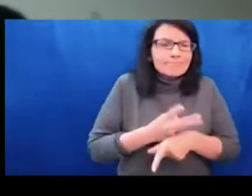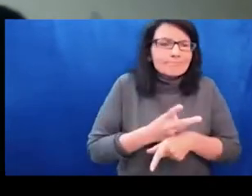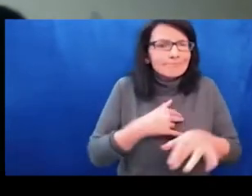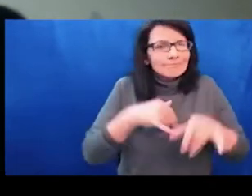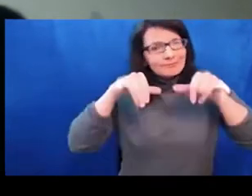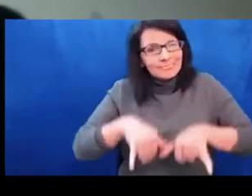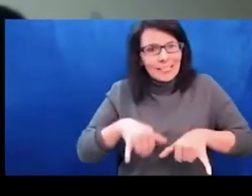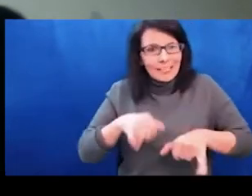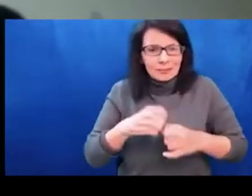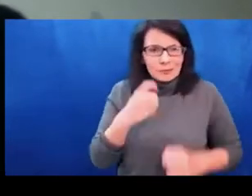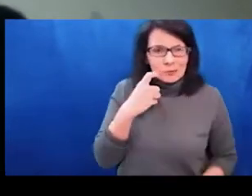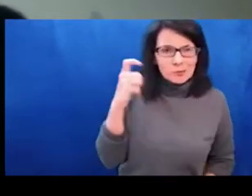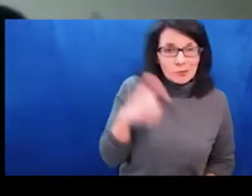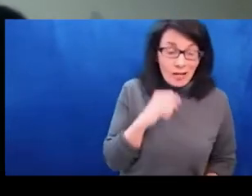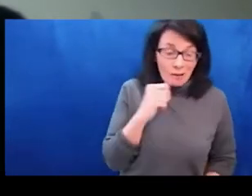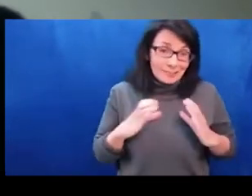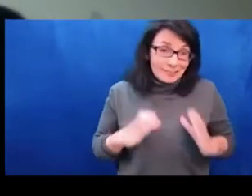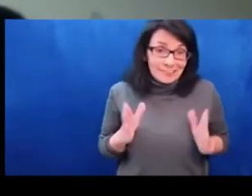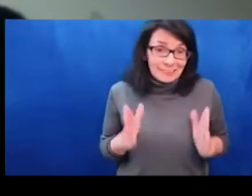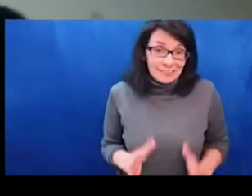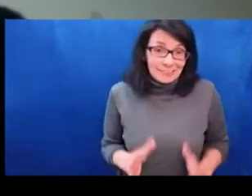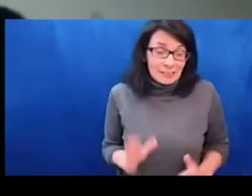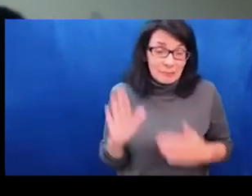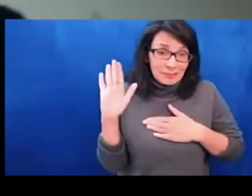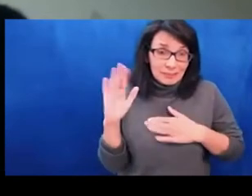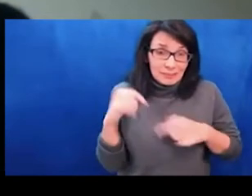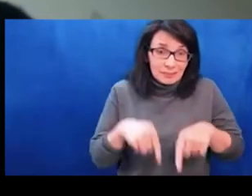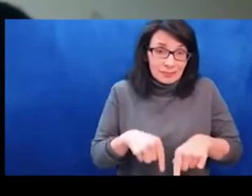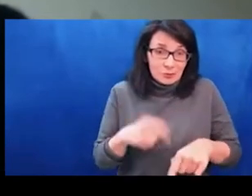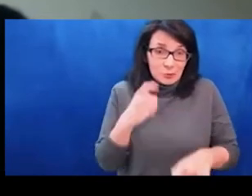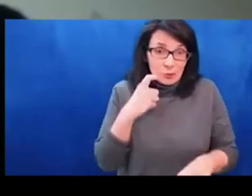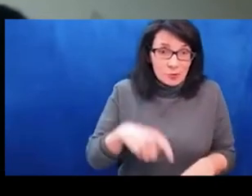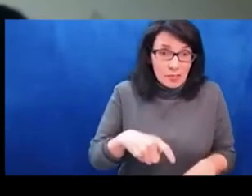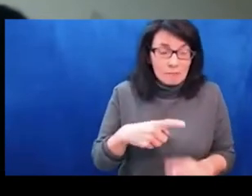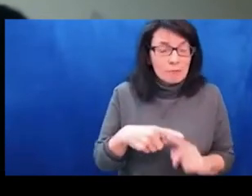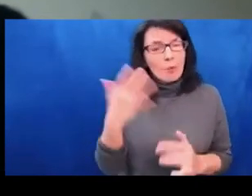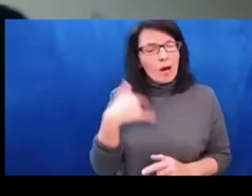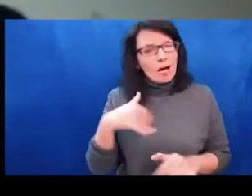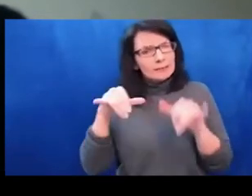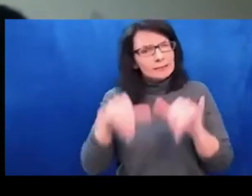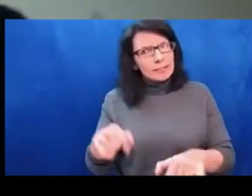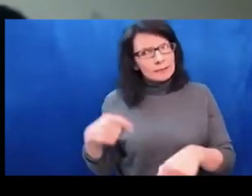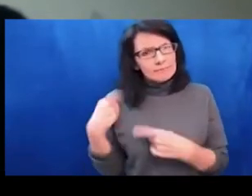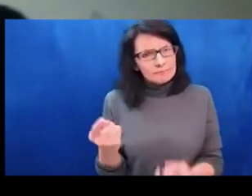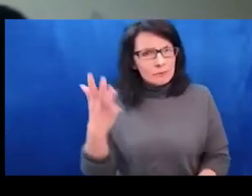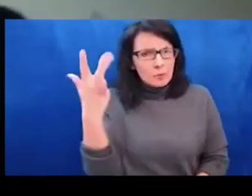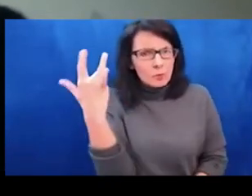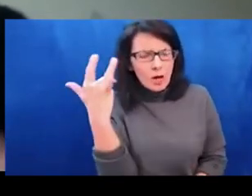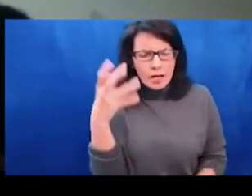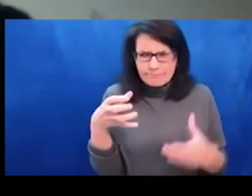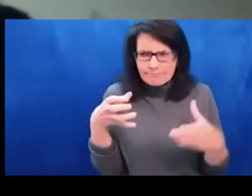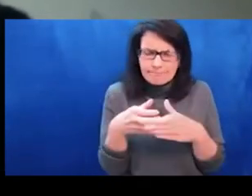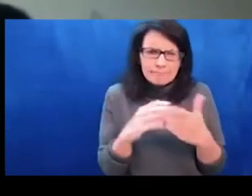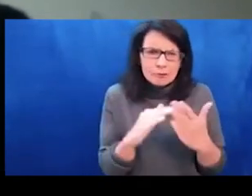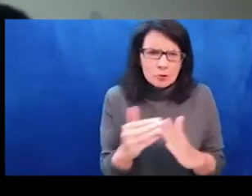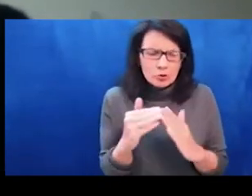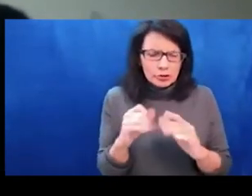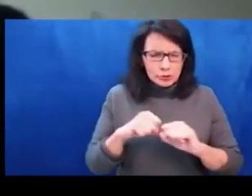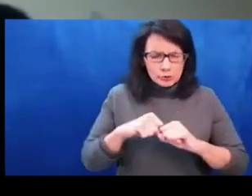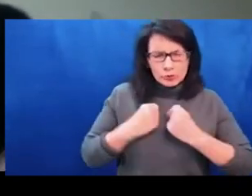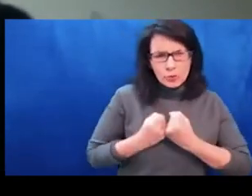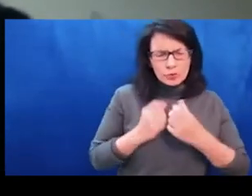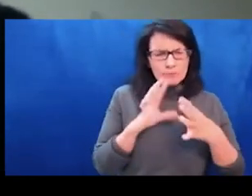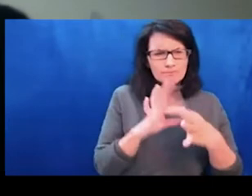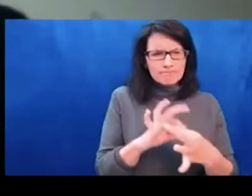of people when the world is watching on Facebook and on media. But this destruction of the social fabrics